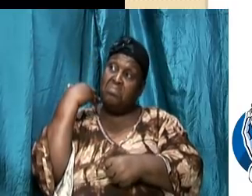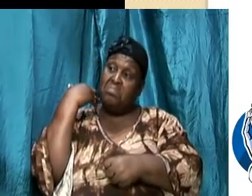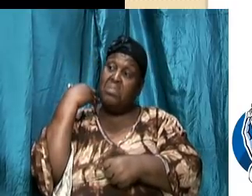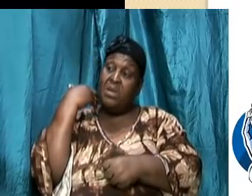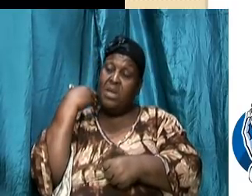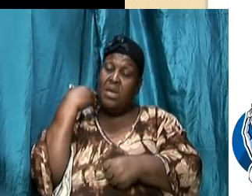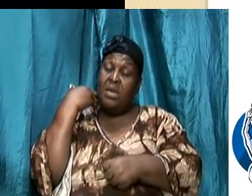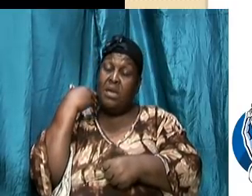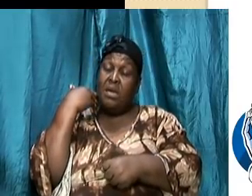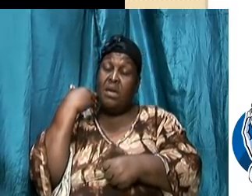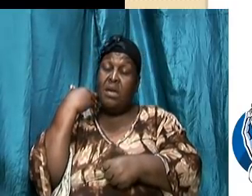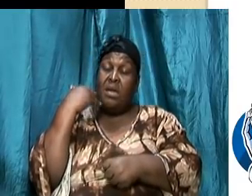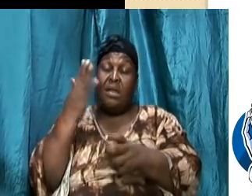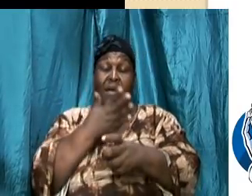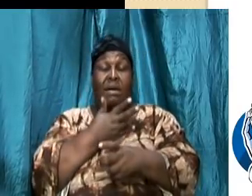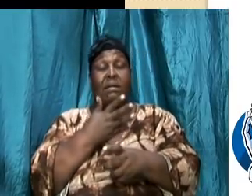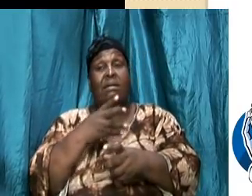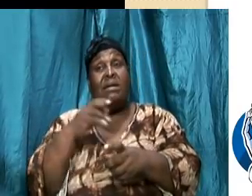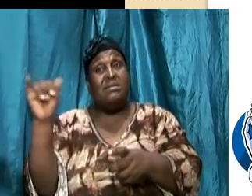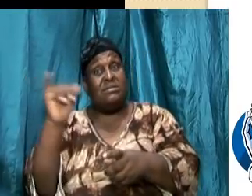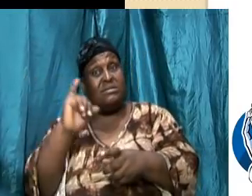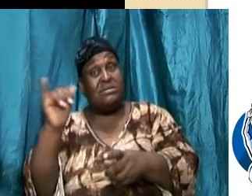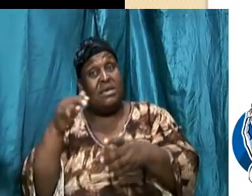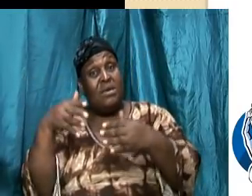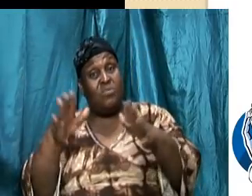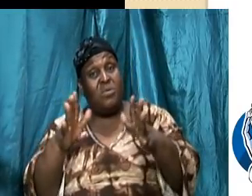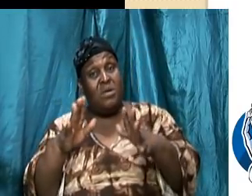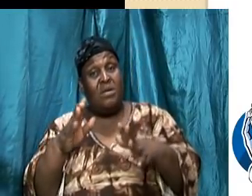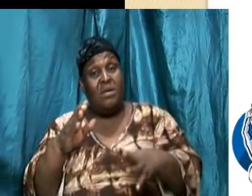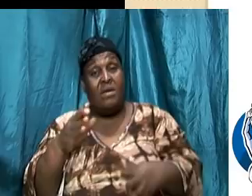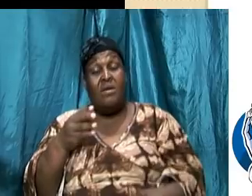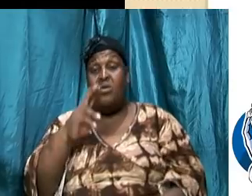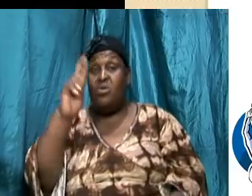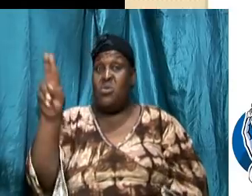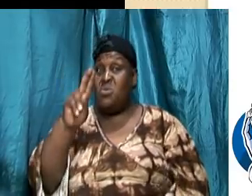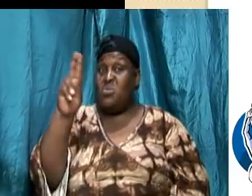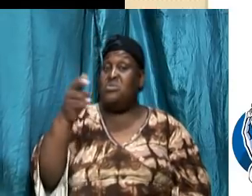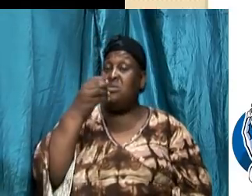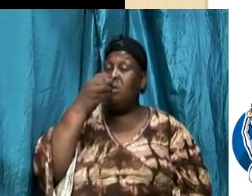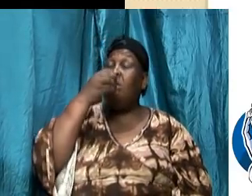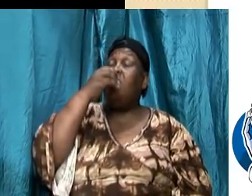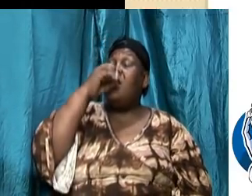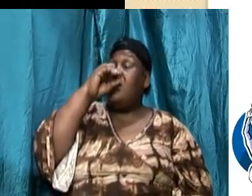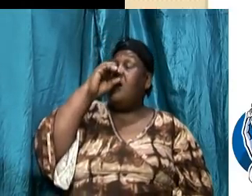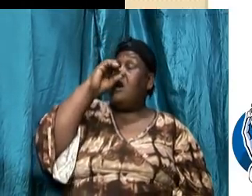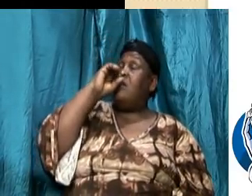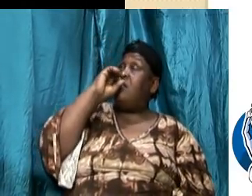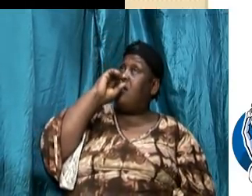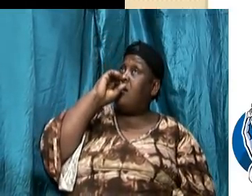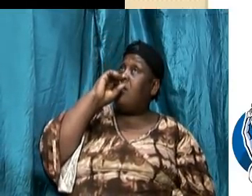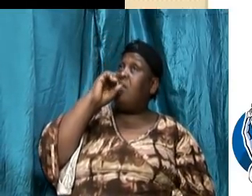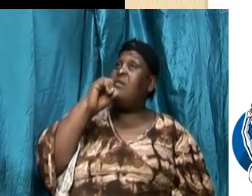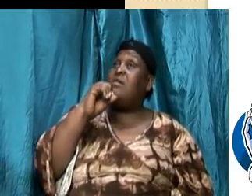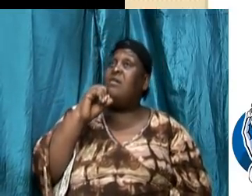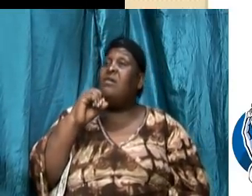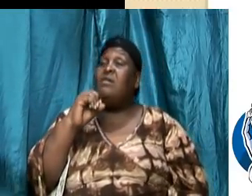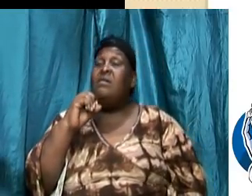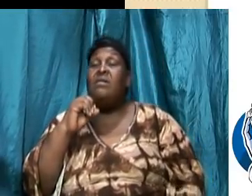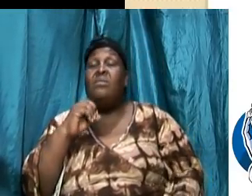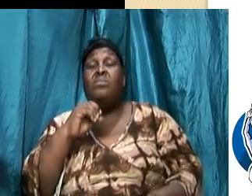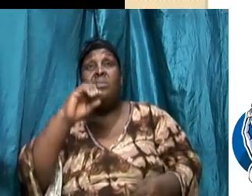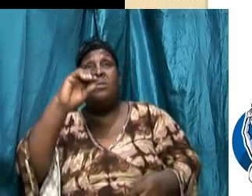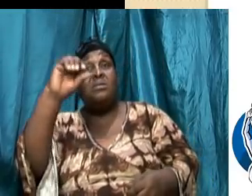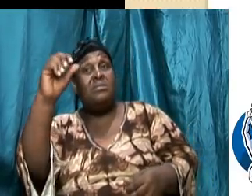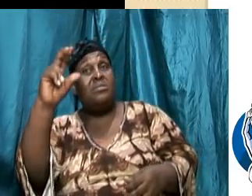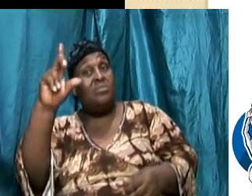Walker mixed with Pepsi and it have a certain smell and all of a sudden you just feel thirsty like you are going die if you don't have a drink